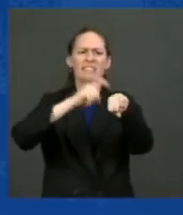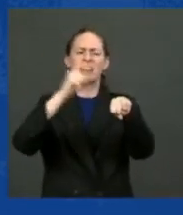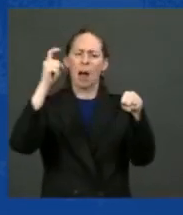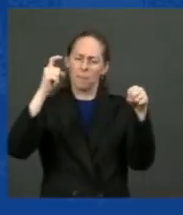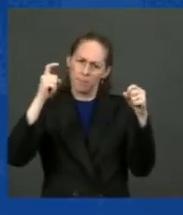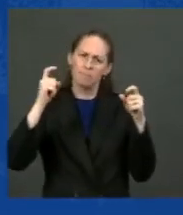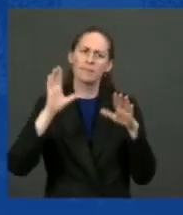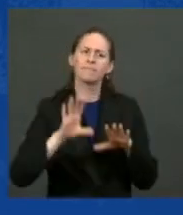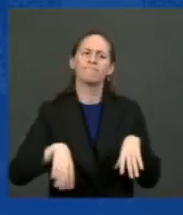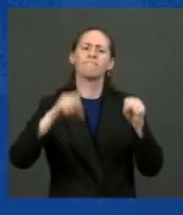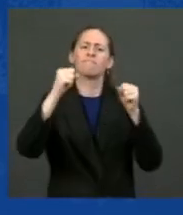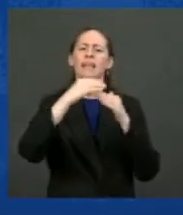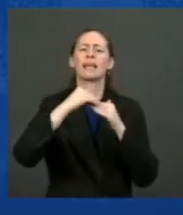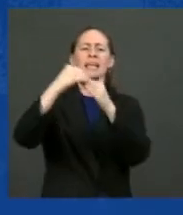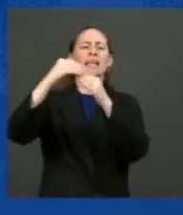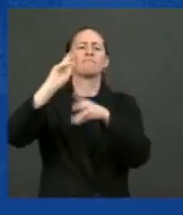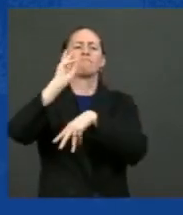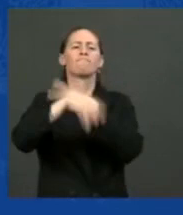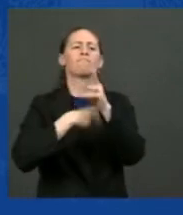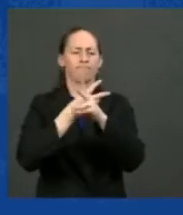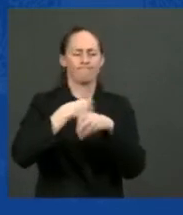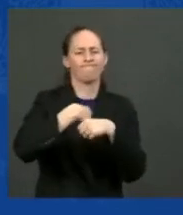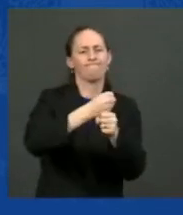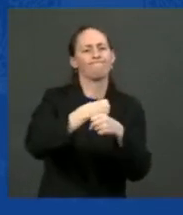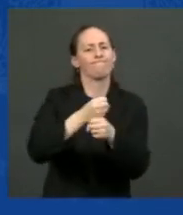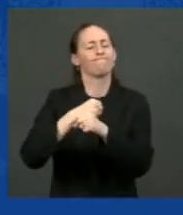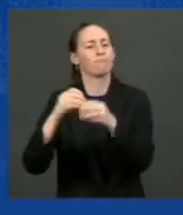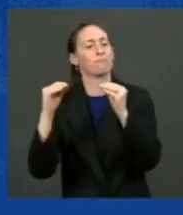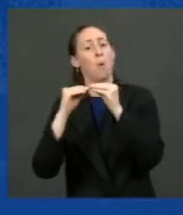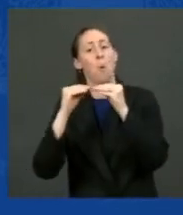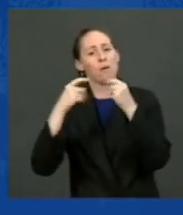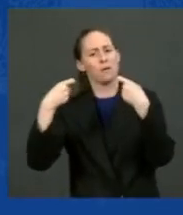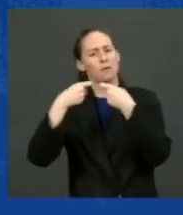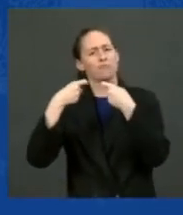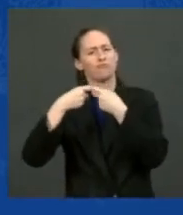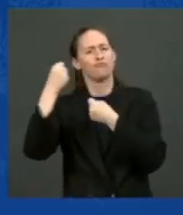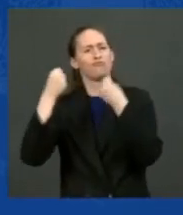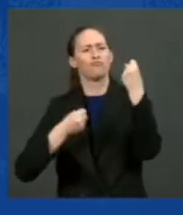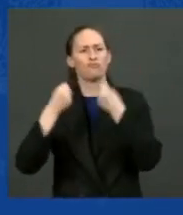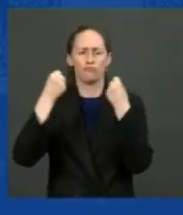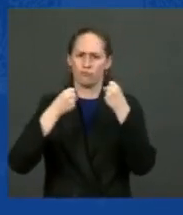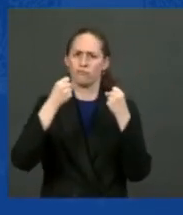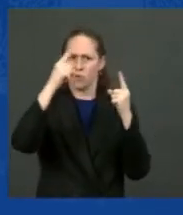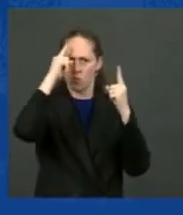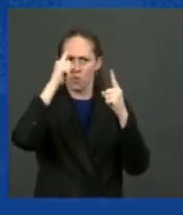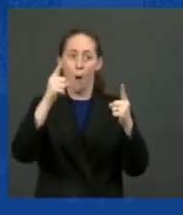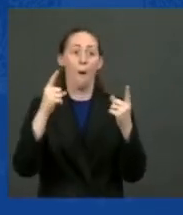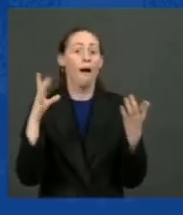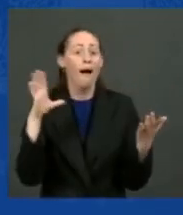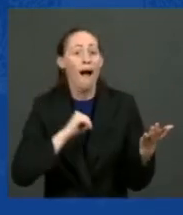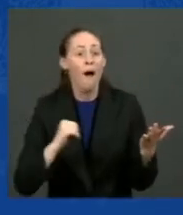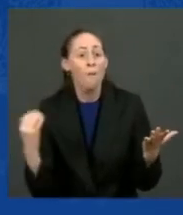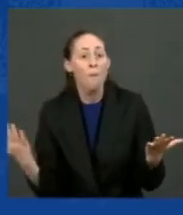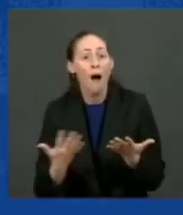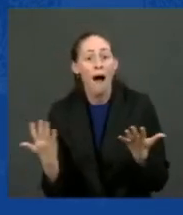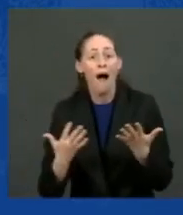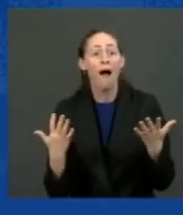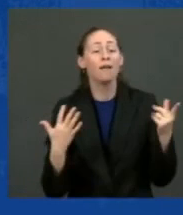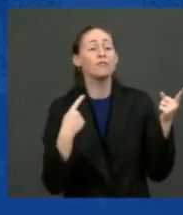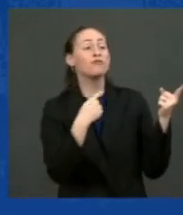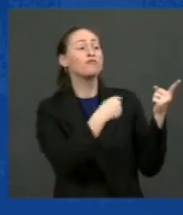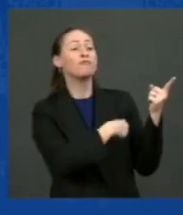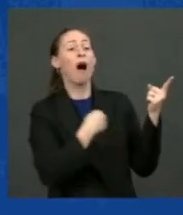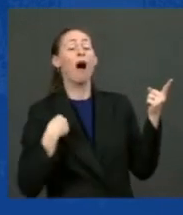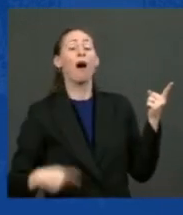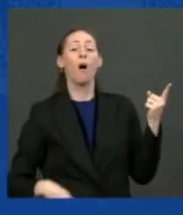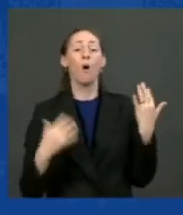build more of the electric vehicles than any other country. But guess what? China is not waiting around. They manufacture